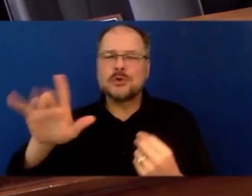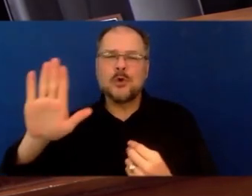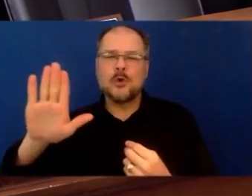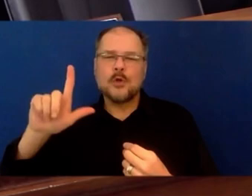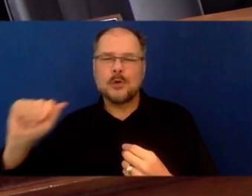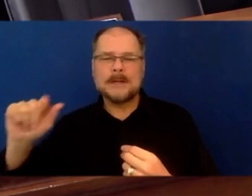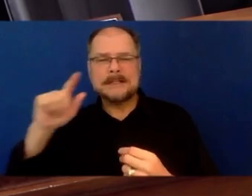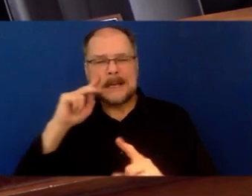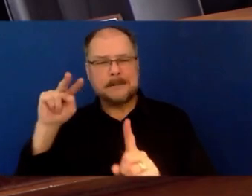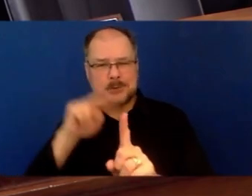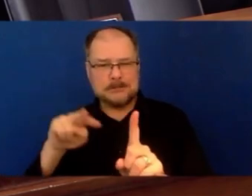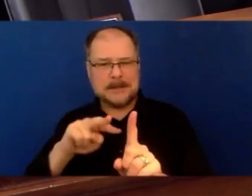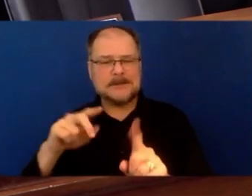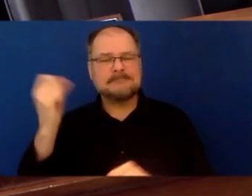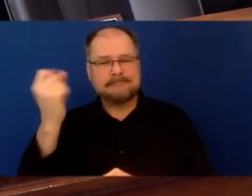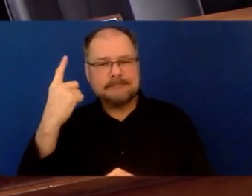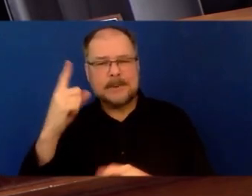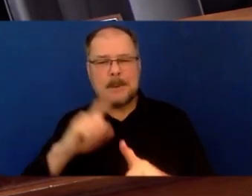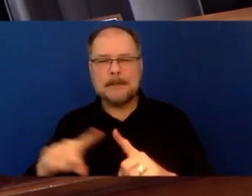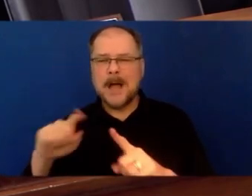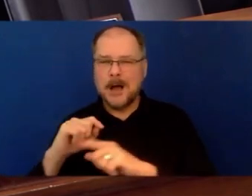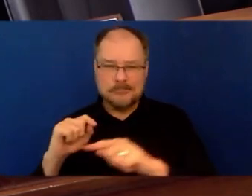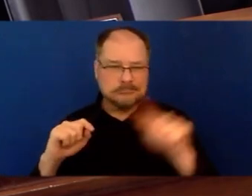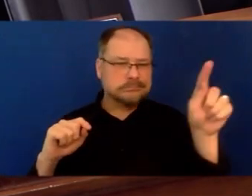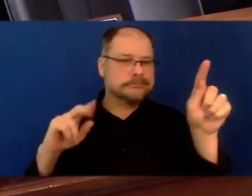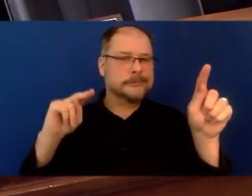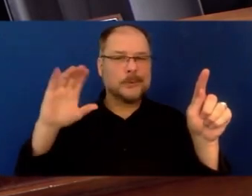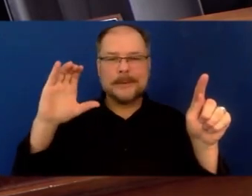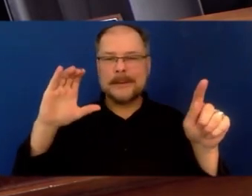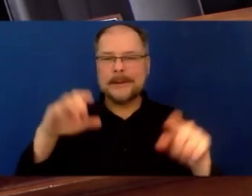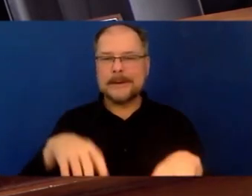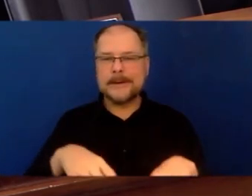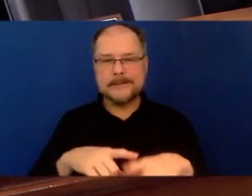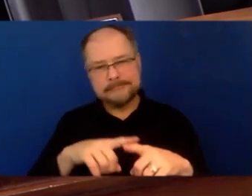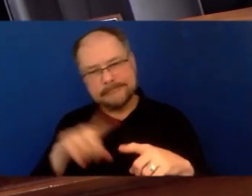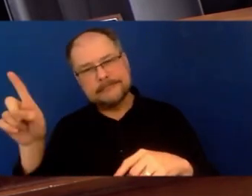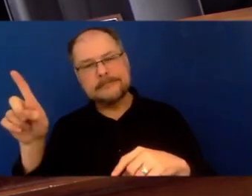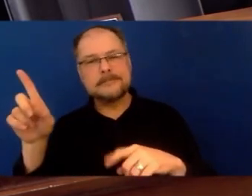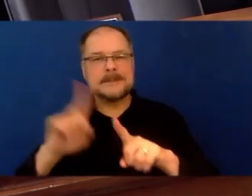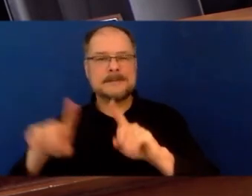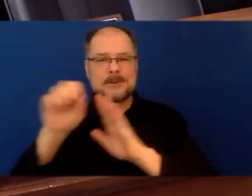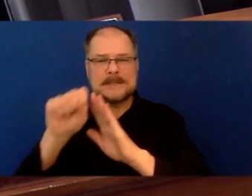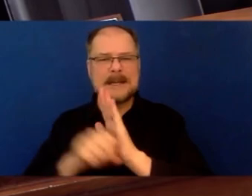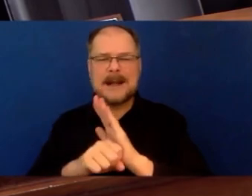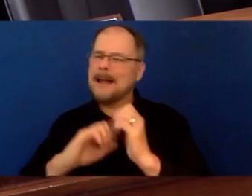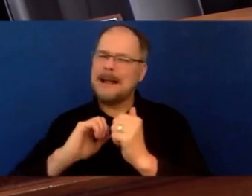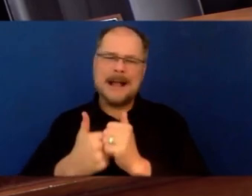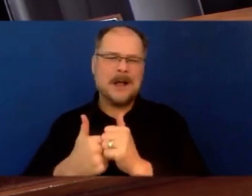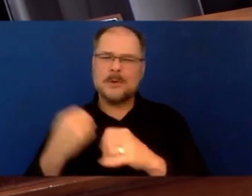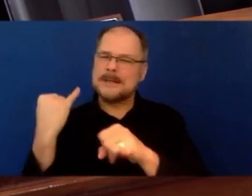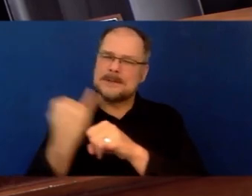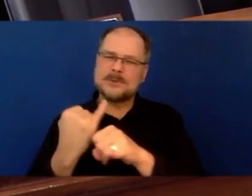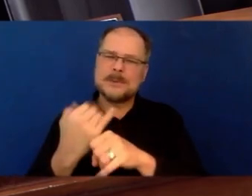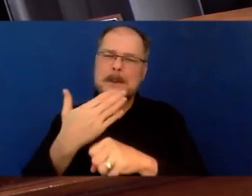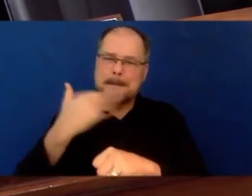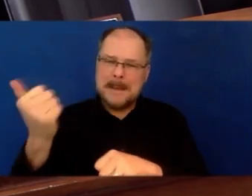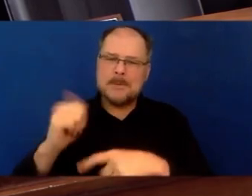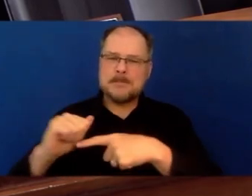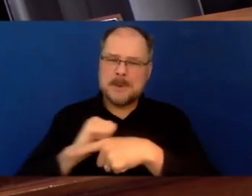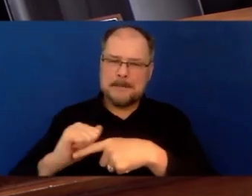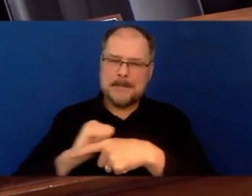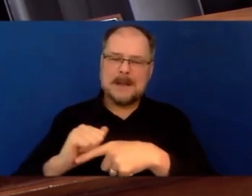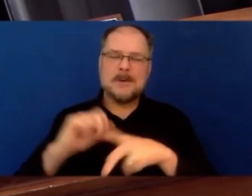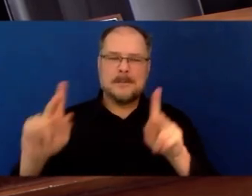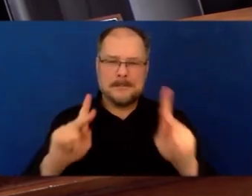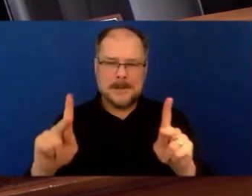think about all the way to North Carolina, what can institutions do to better prepare health care workers to serve patients